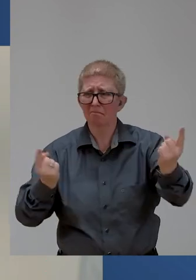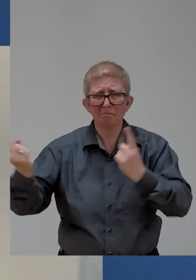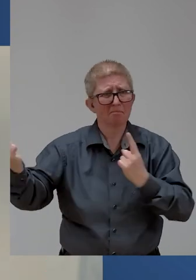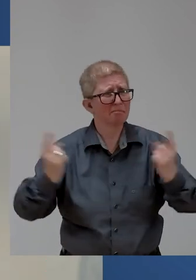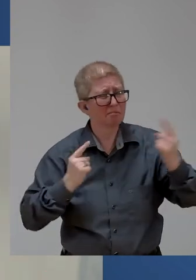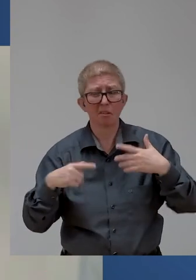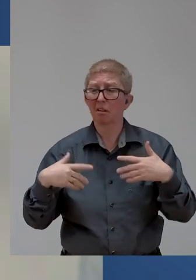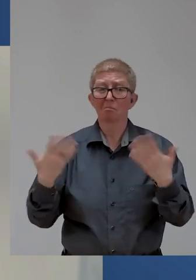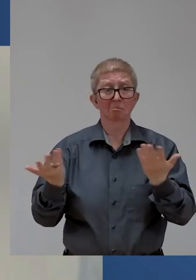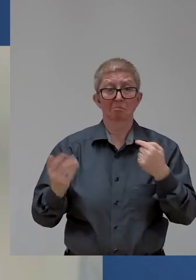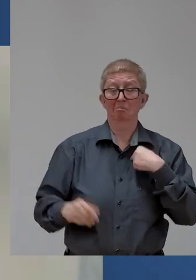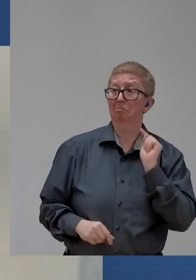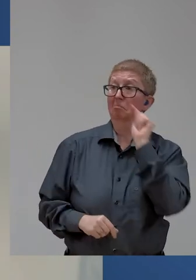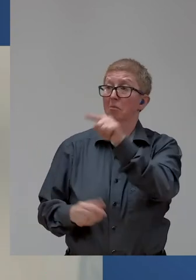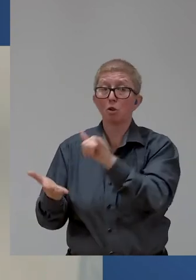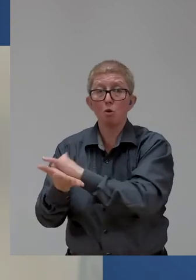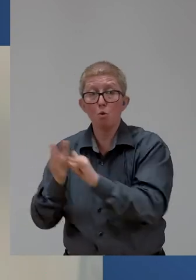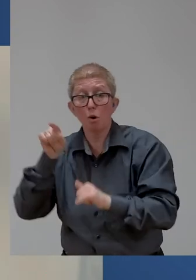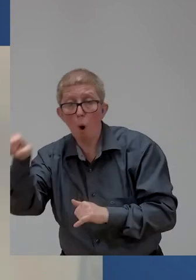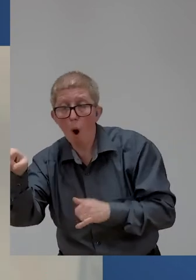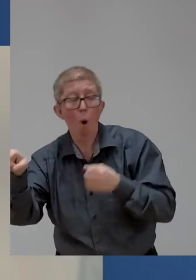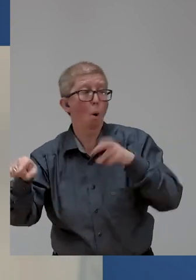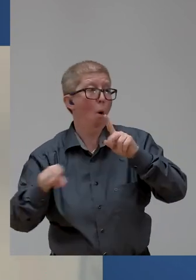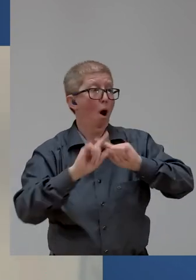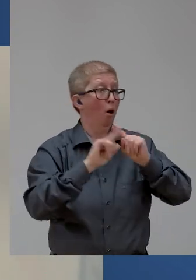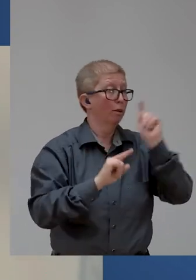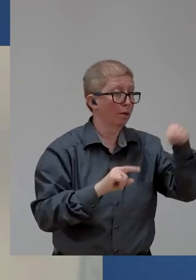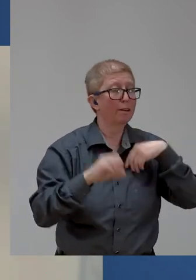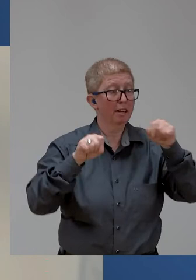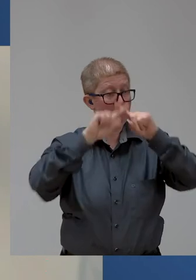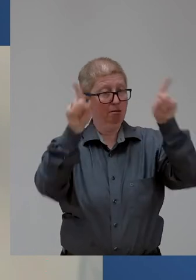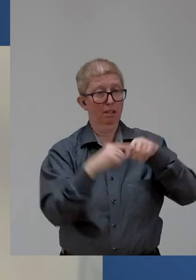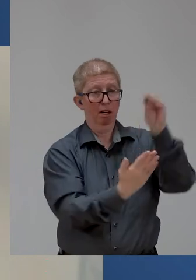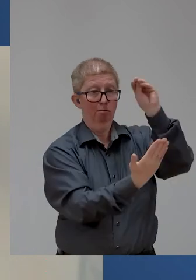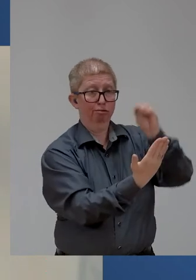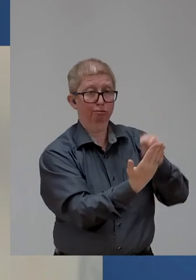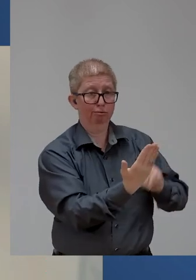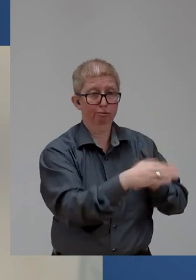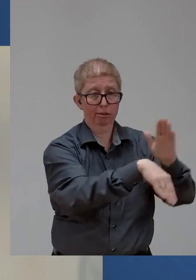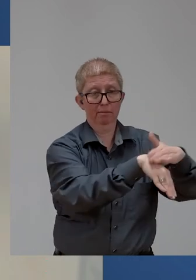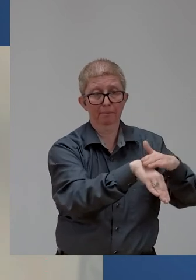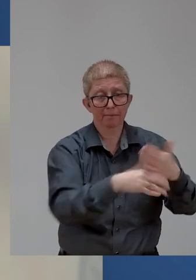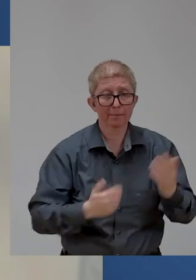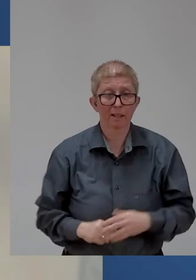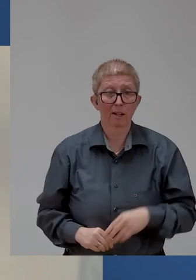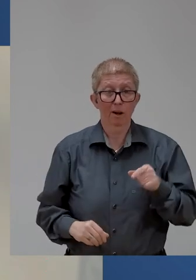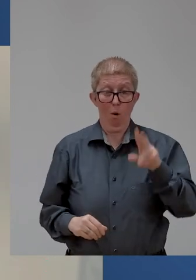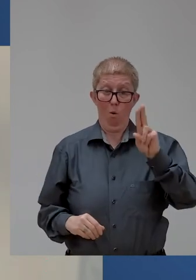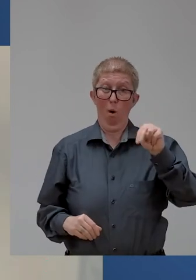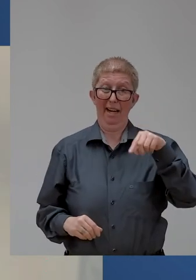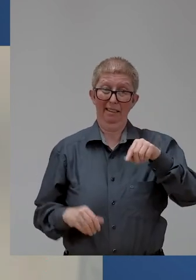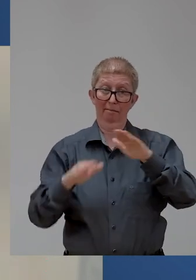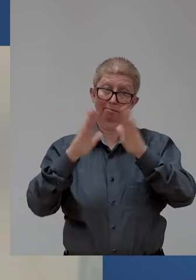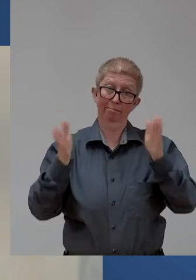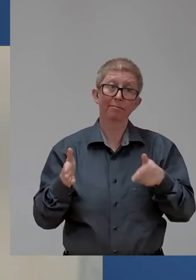Capitol. We learned through our engagement at the UN, we learned through our engagement the UN was only paying attention to accessibility for